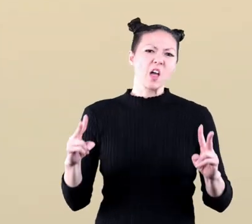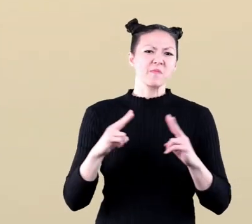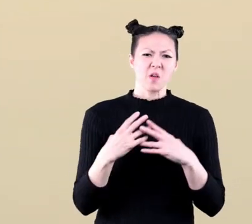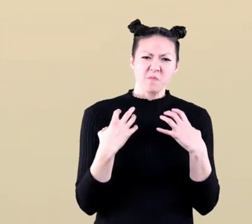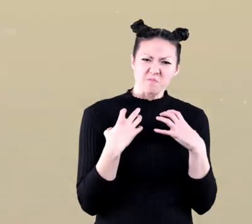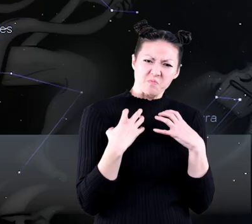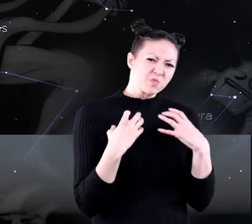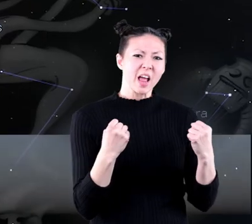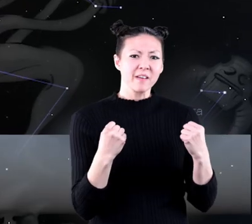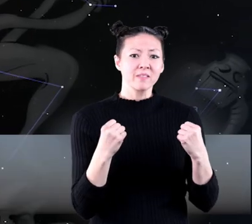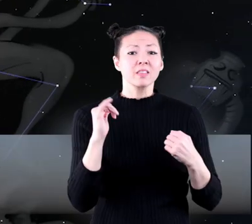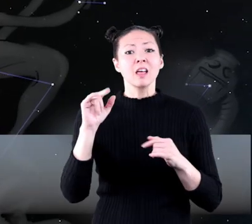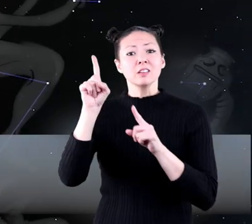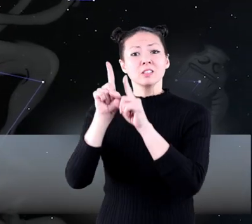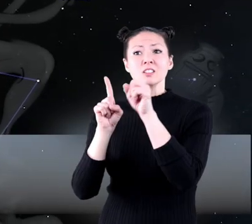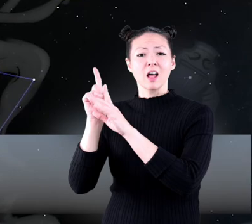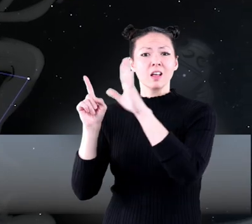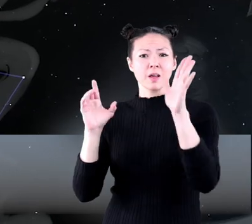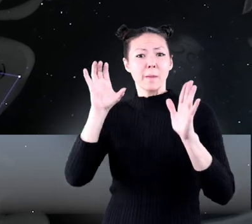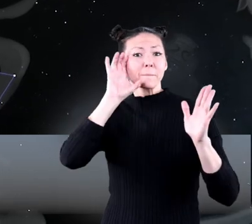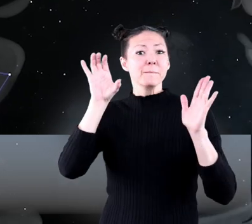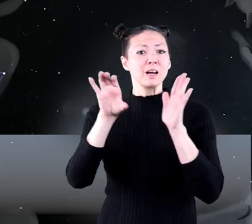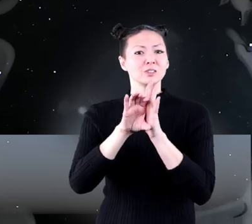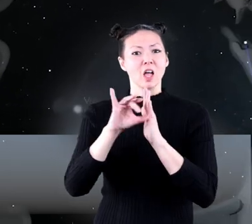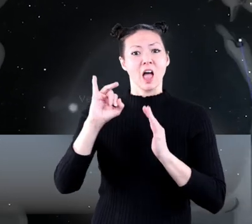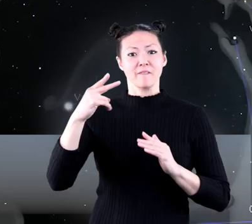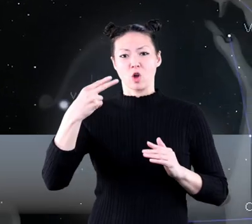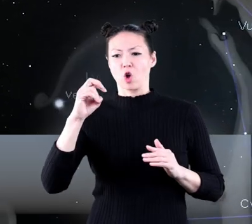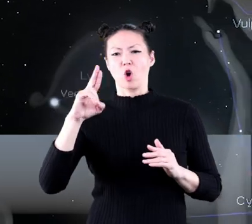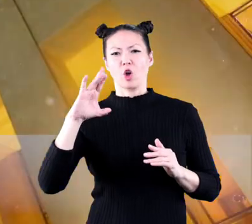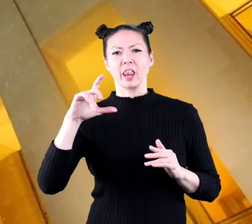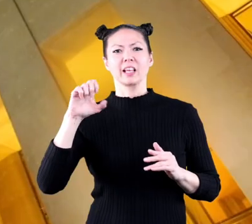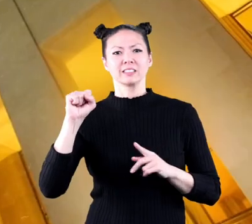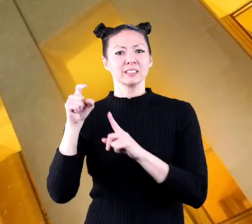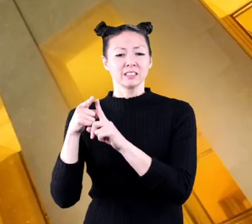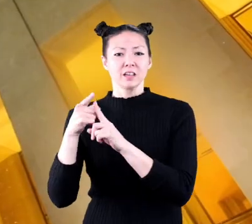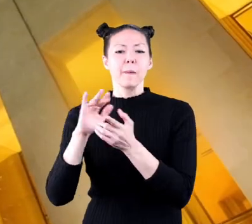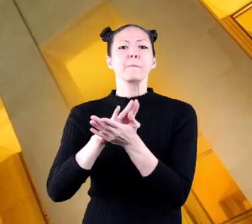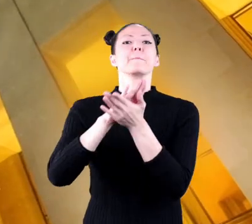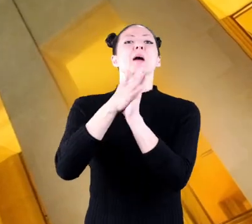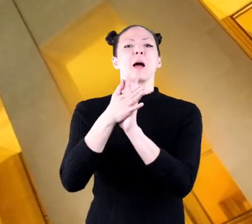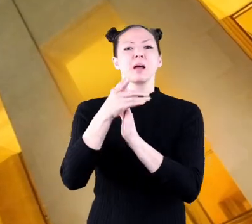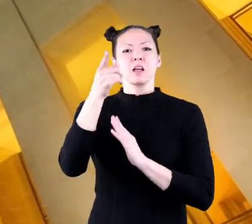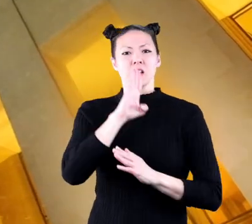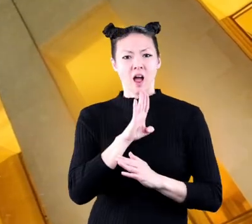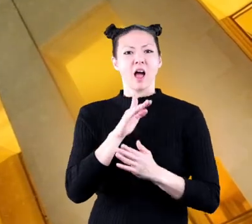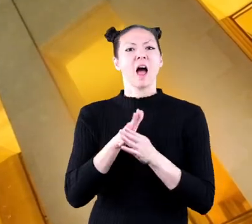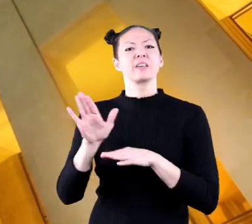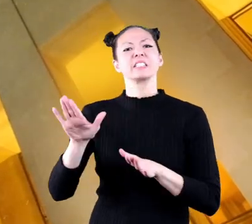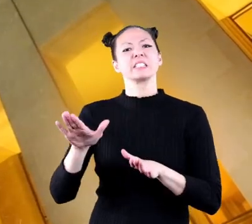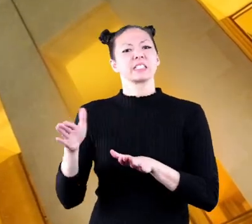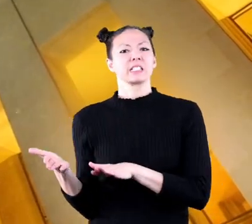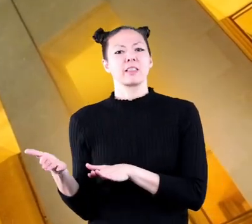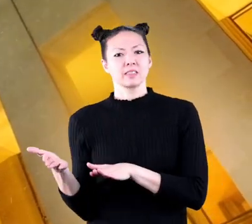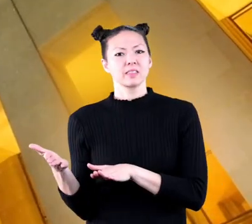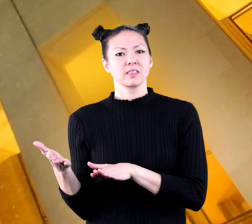This constellation is an image of Hercules, who became a god after his death.